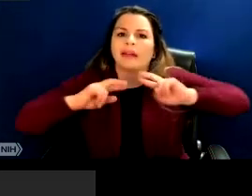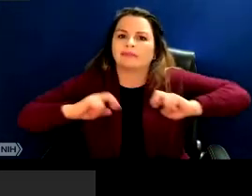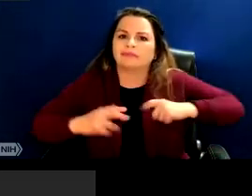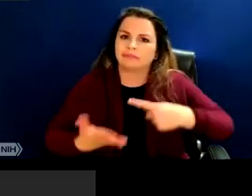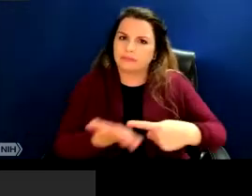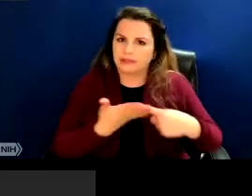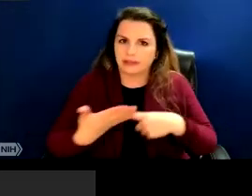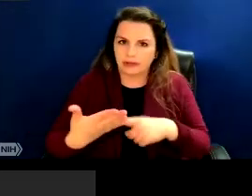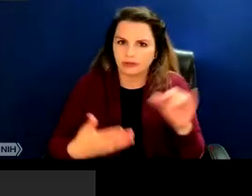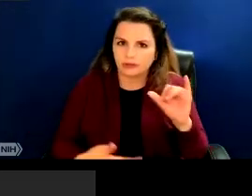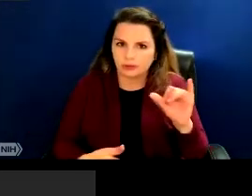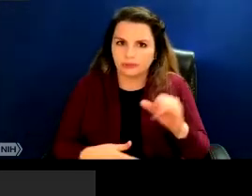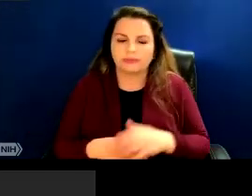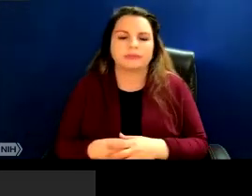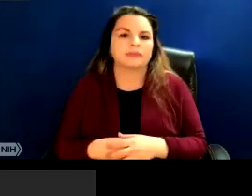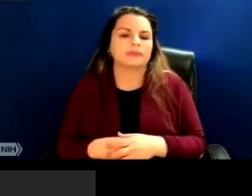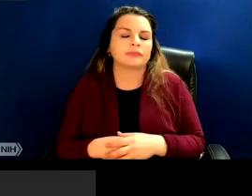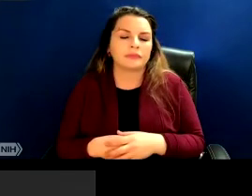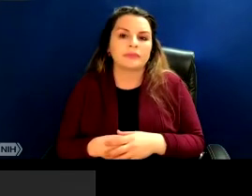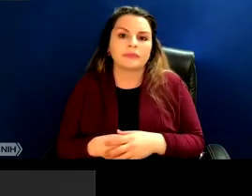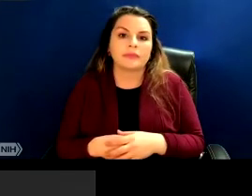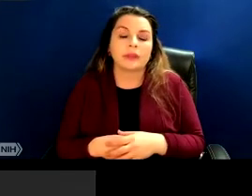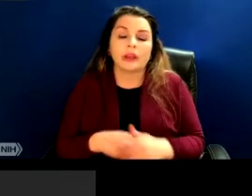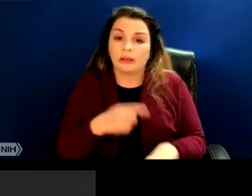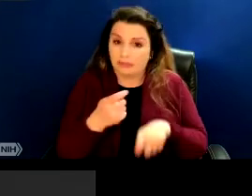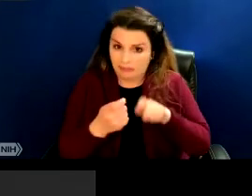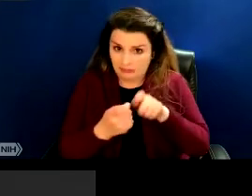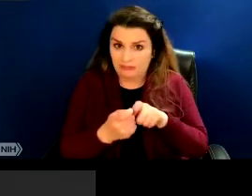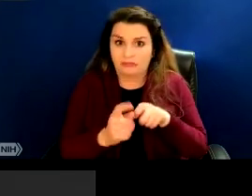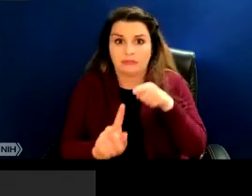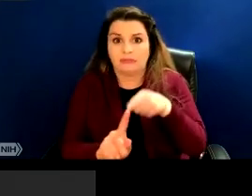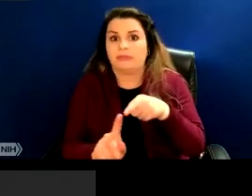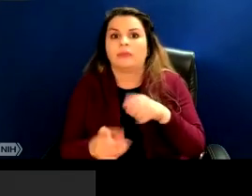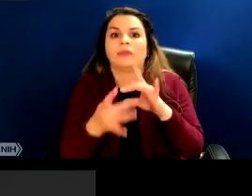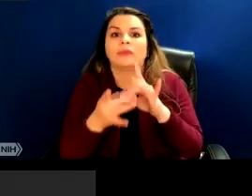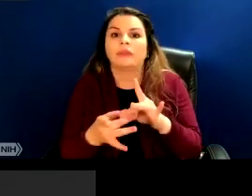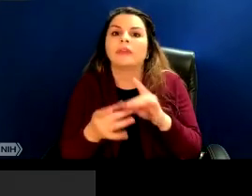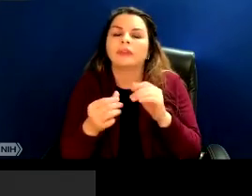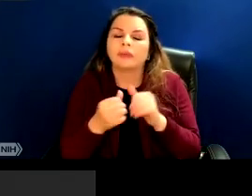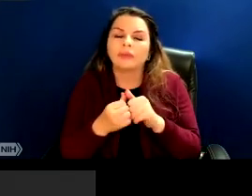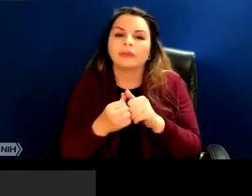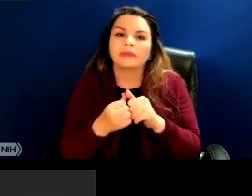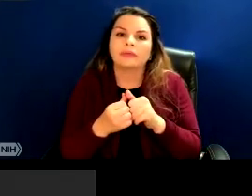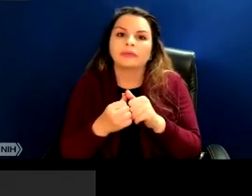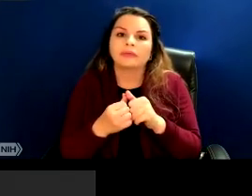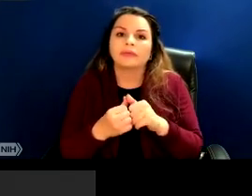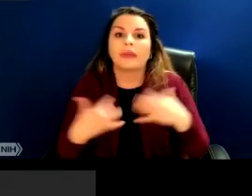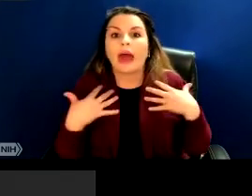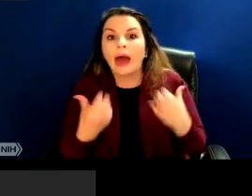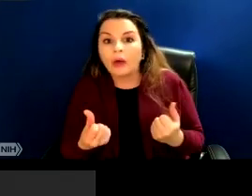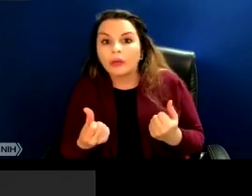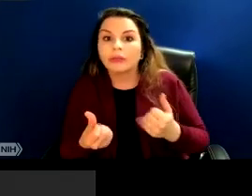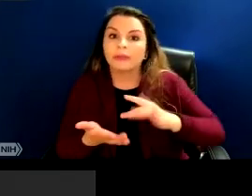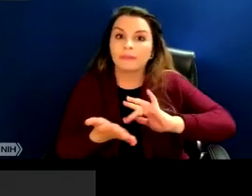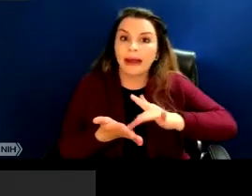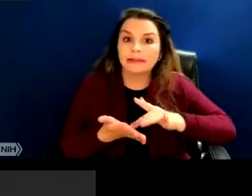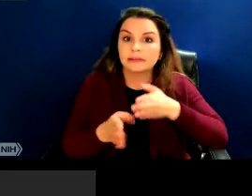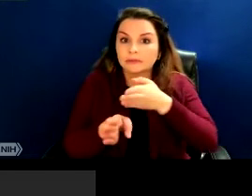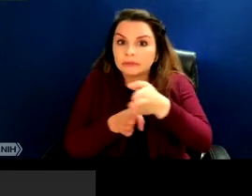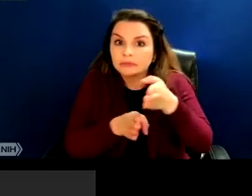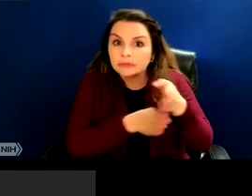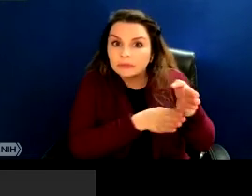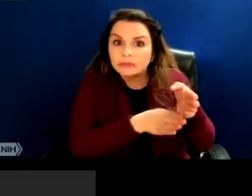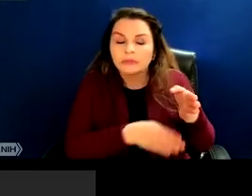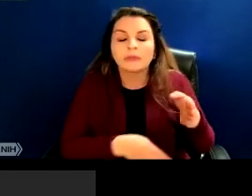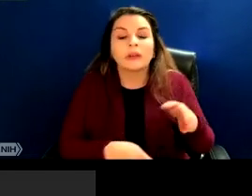investigate. I will make this even more specific, of course, in the context of health and medicine. One of the things